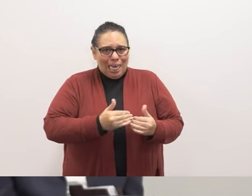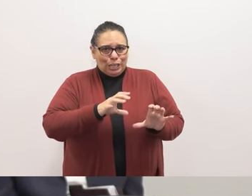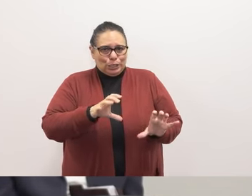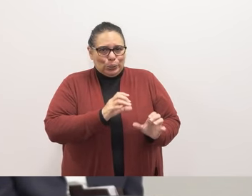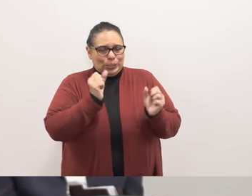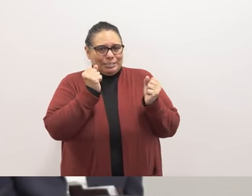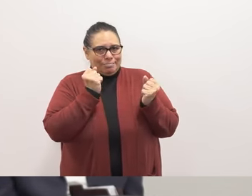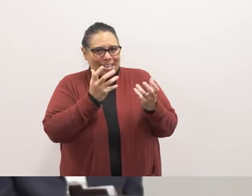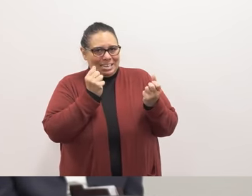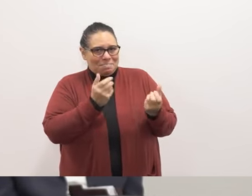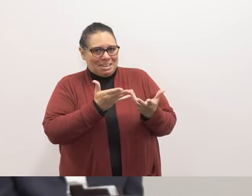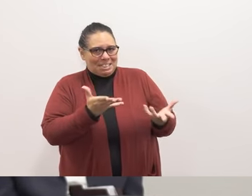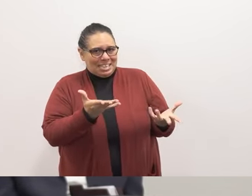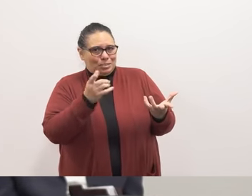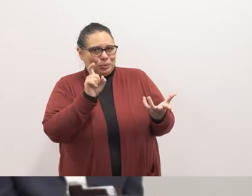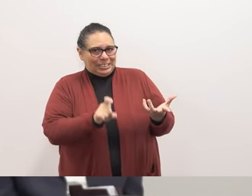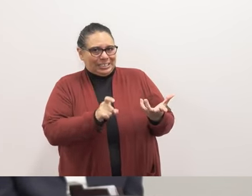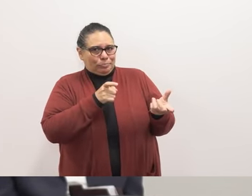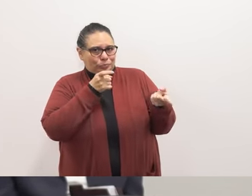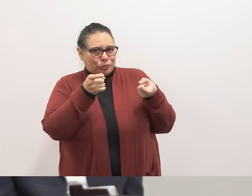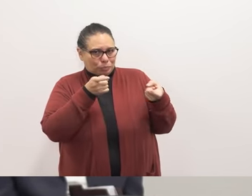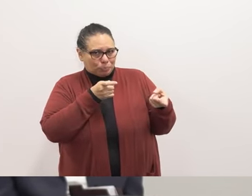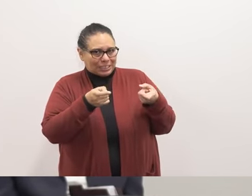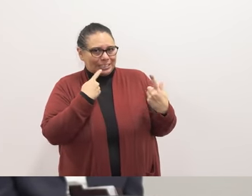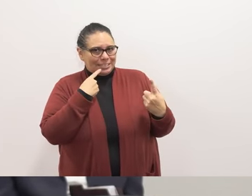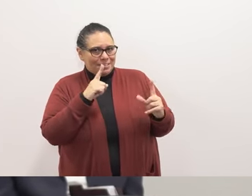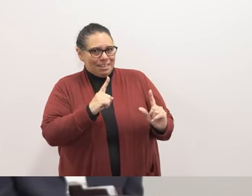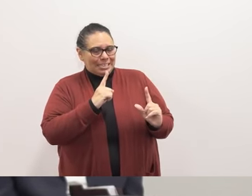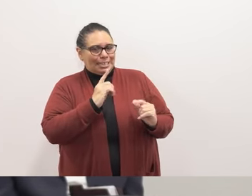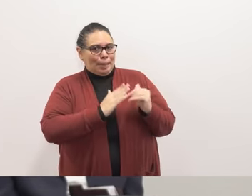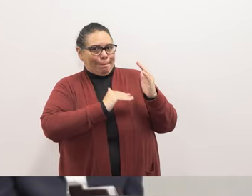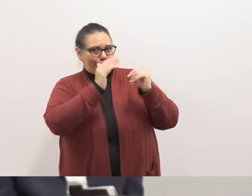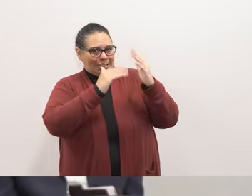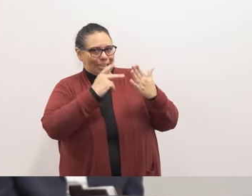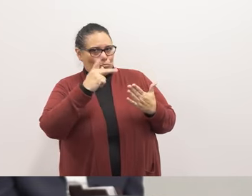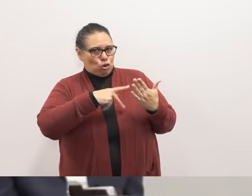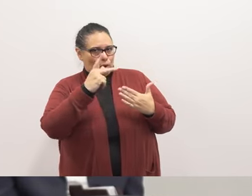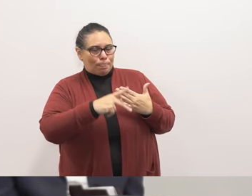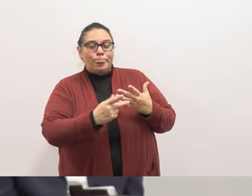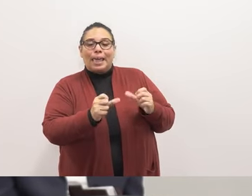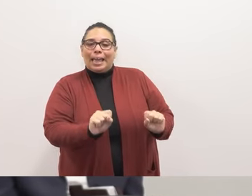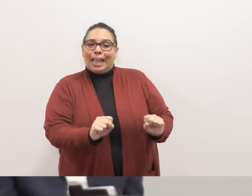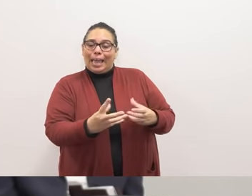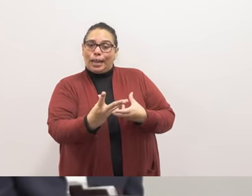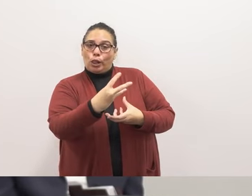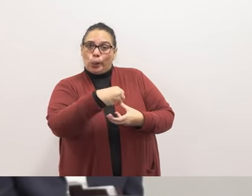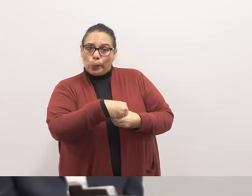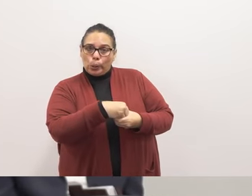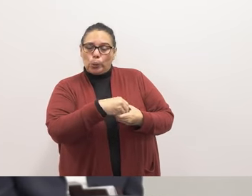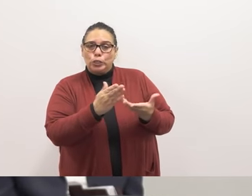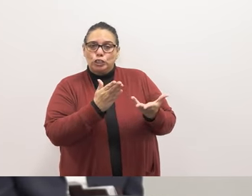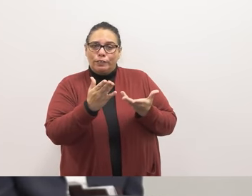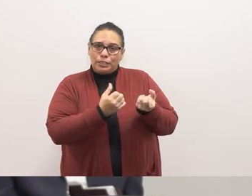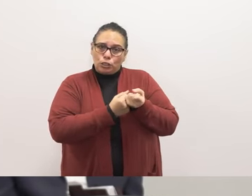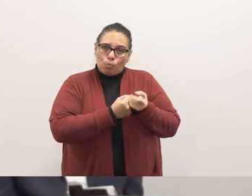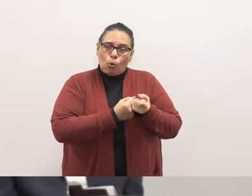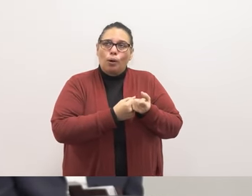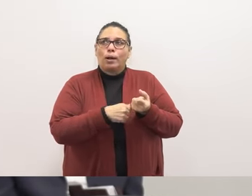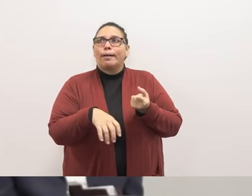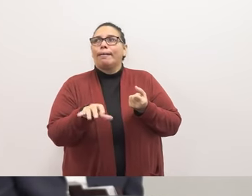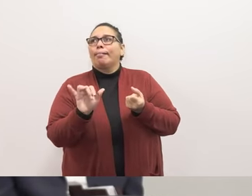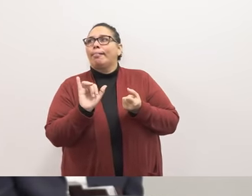a number of different things we need to to manage an effective building program so that could include services and support in the areas of